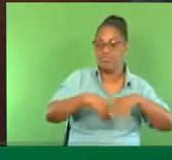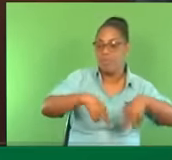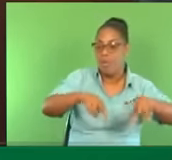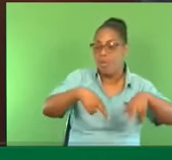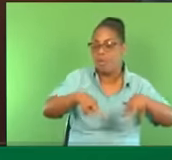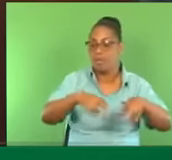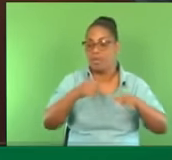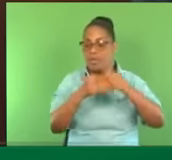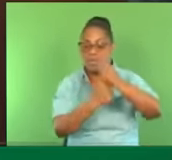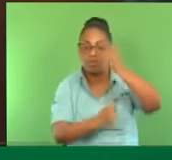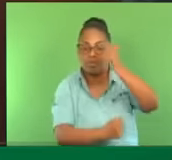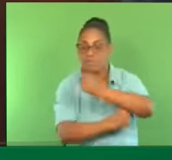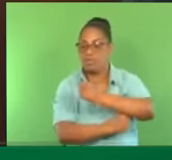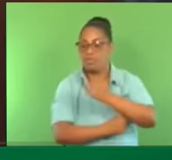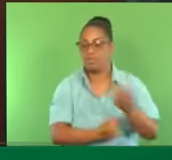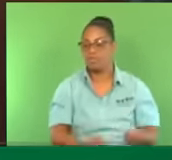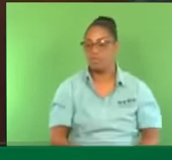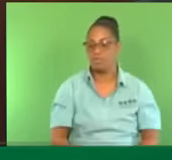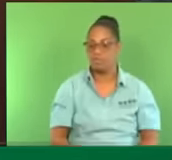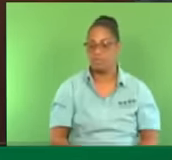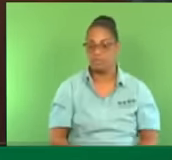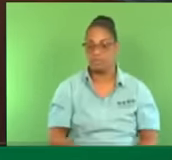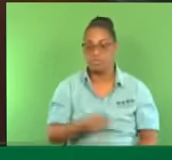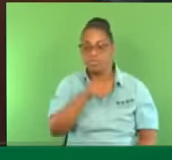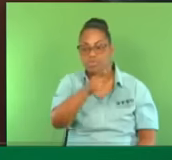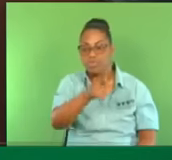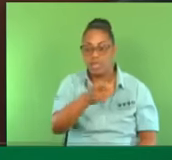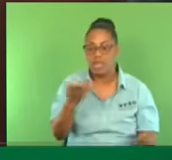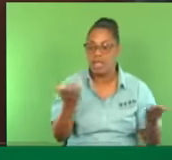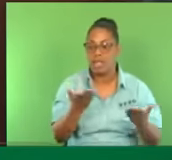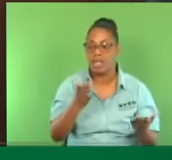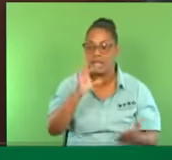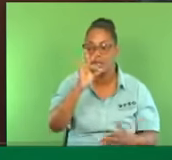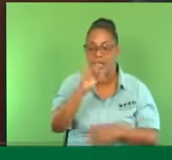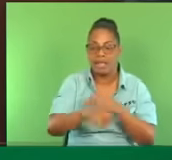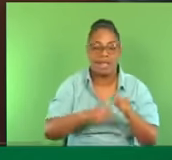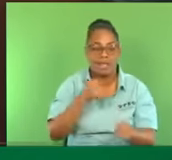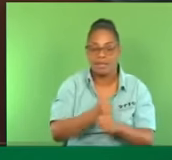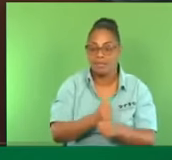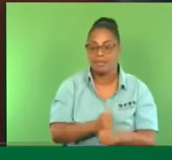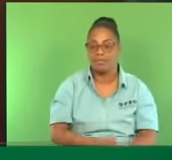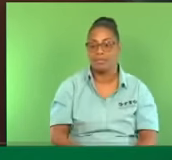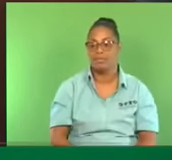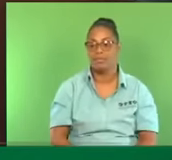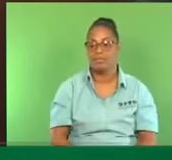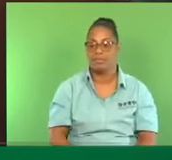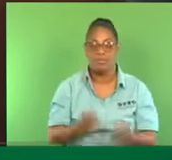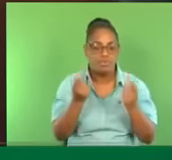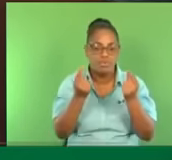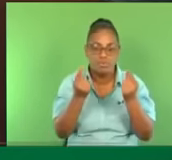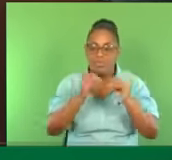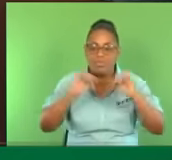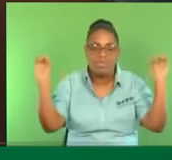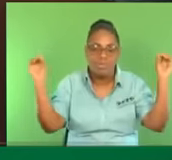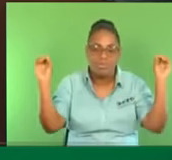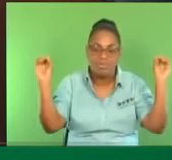that this is an administration that has been there eight years and done nothing, precious little,